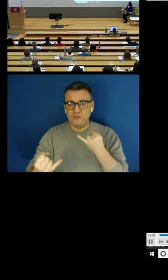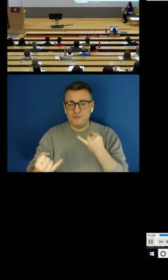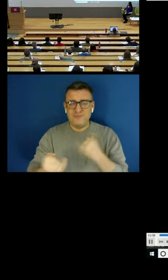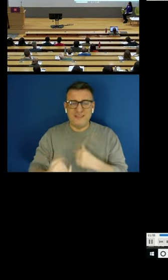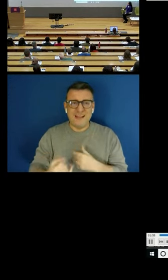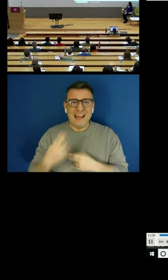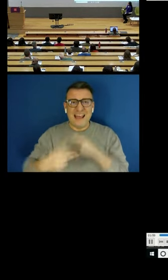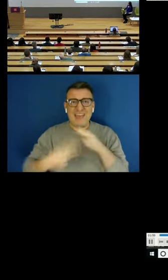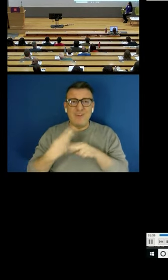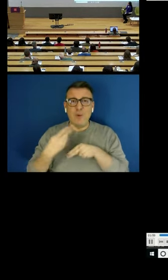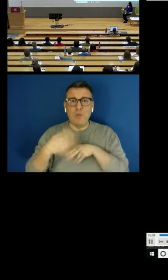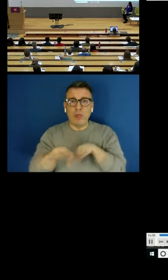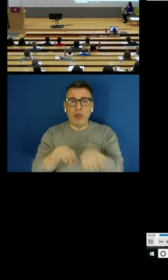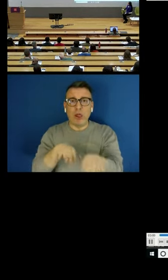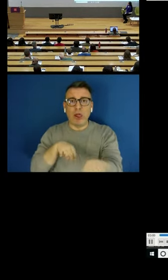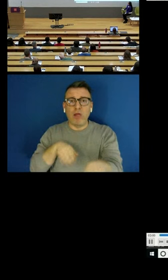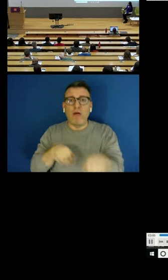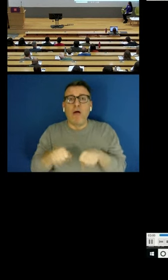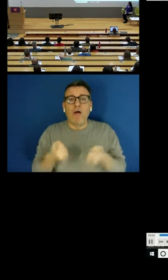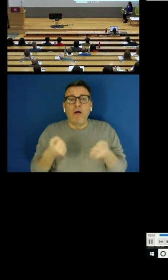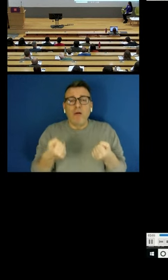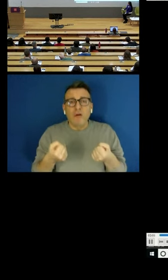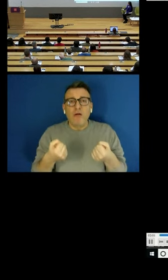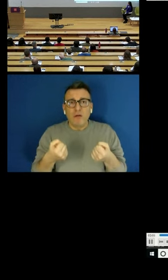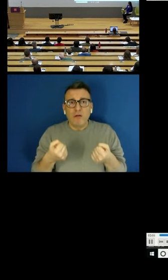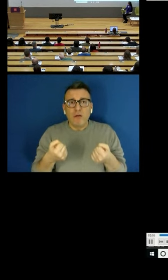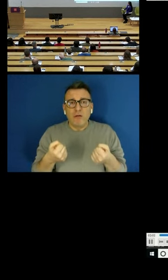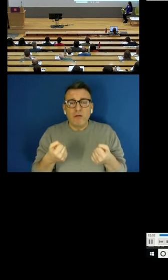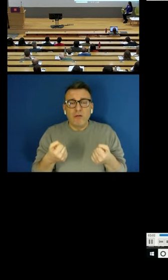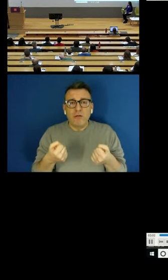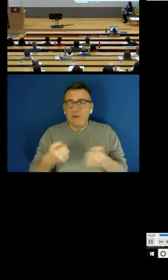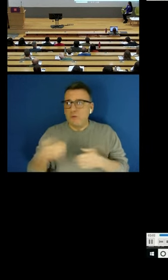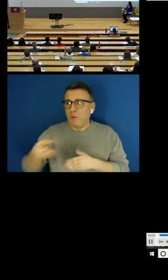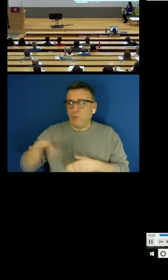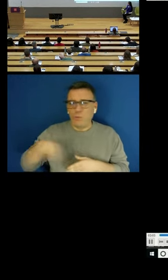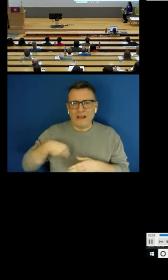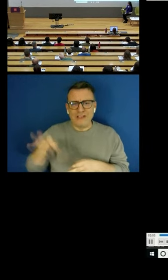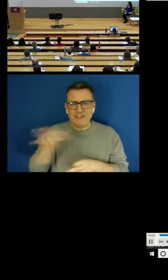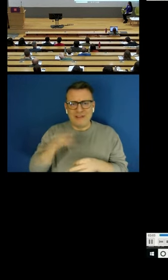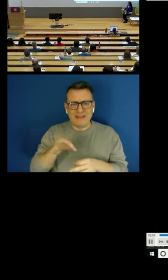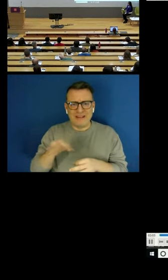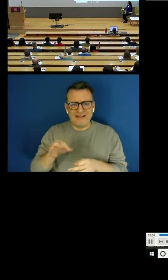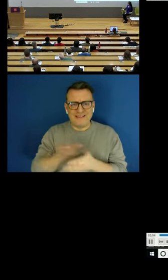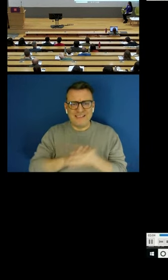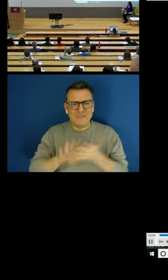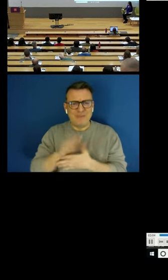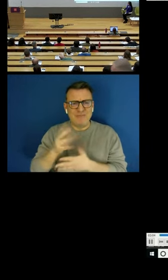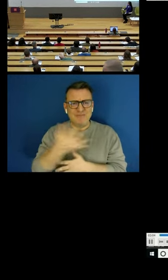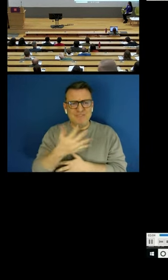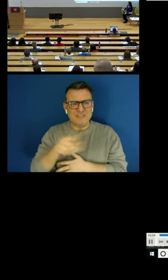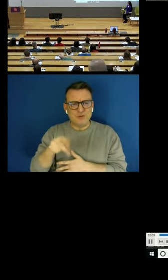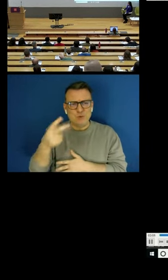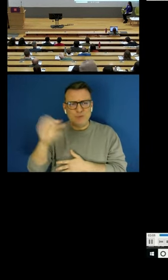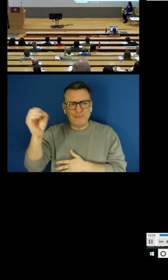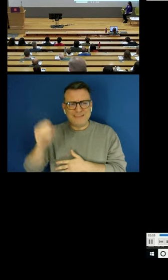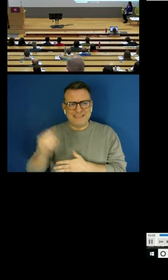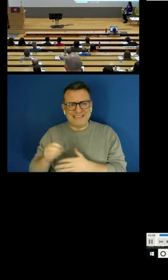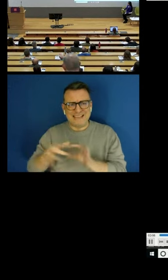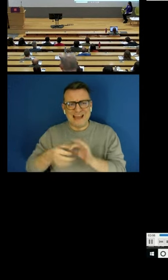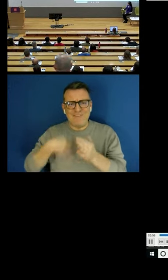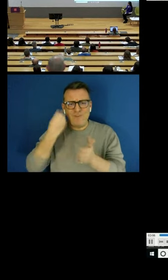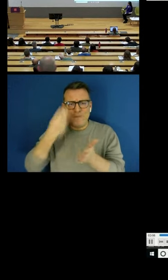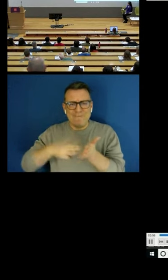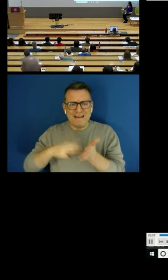it's 15 to 20 percent per minute when you are stuck in traffic which is like five pound an hour